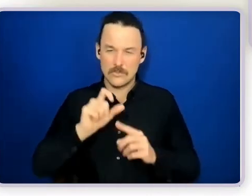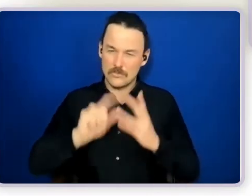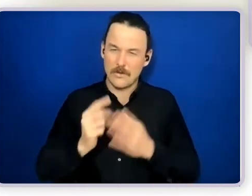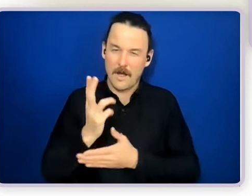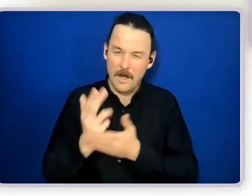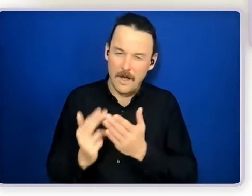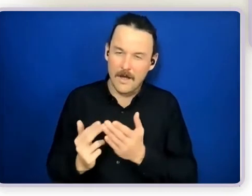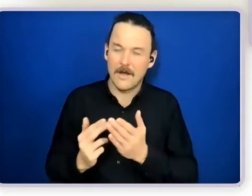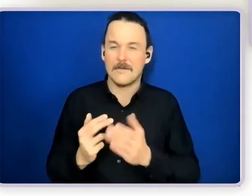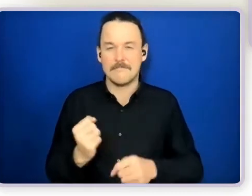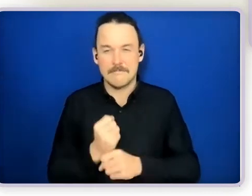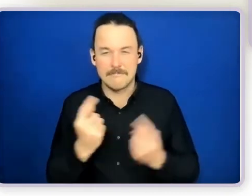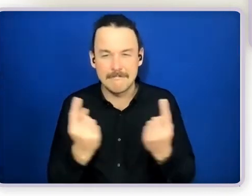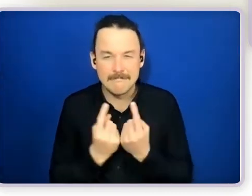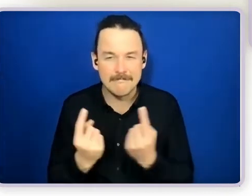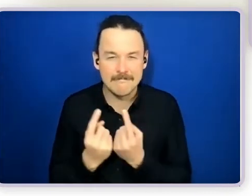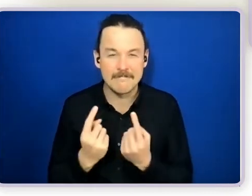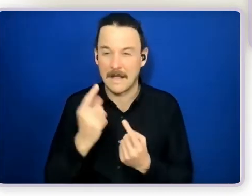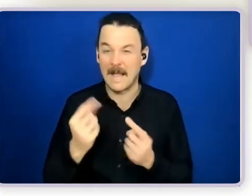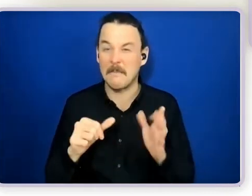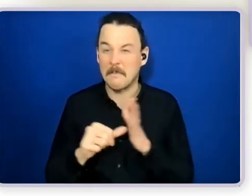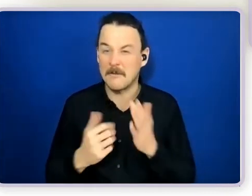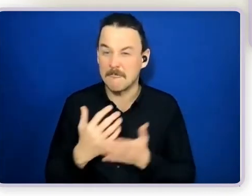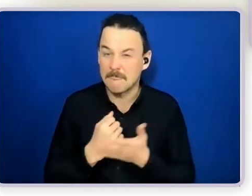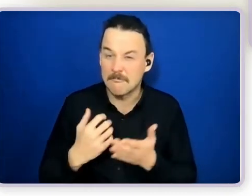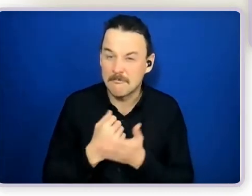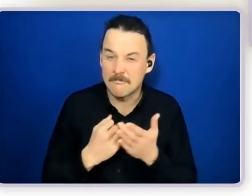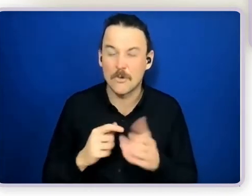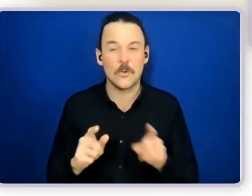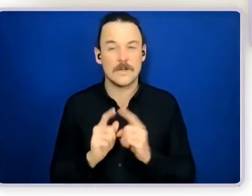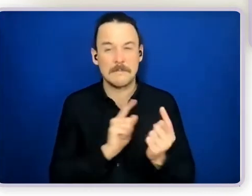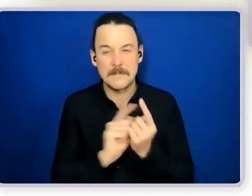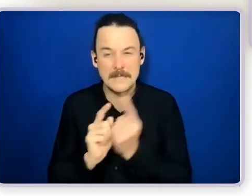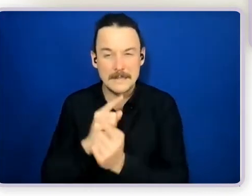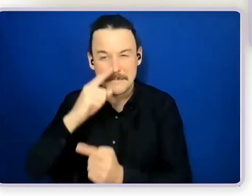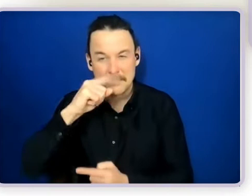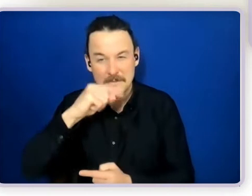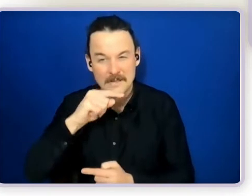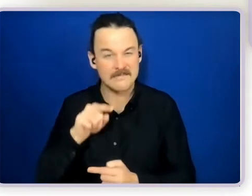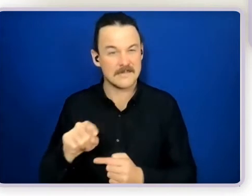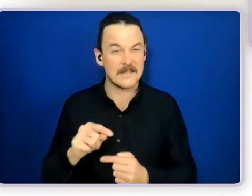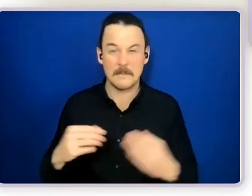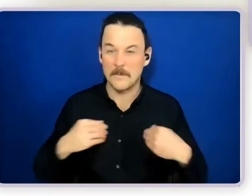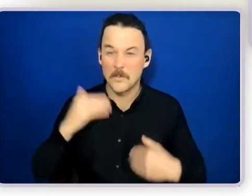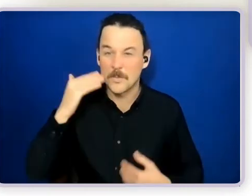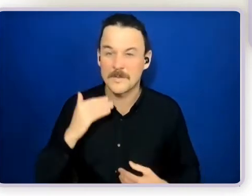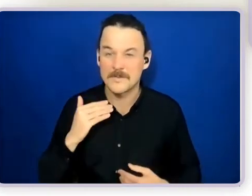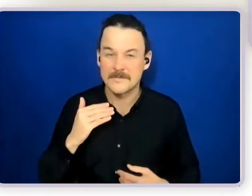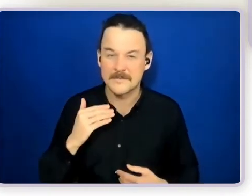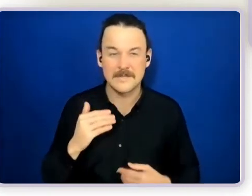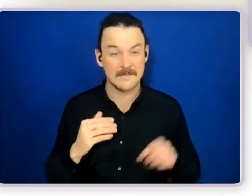business and making a little bit of income, meeting people, being a businesswoman, a business owner. So there's a big difference there.